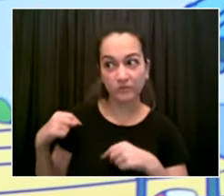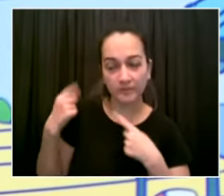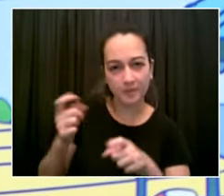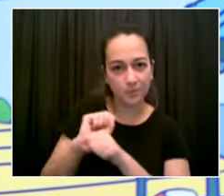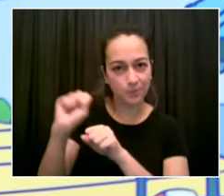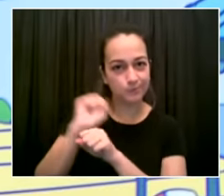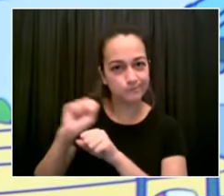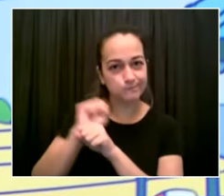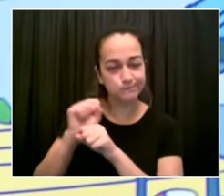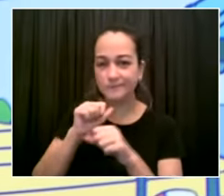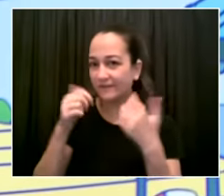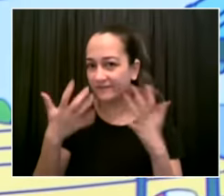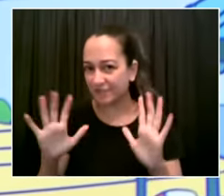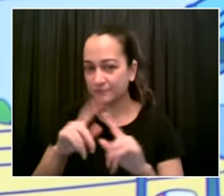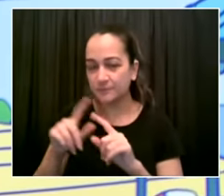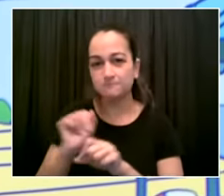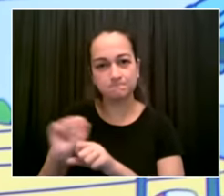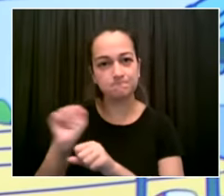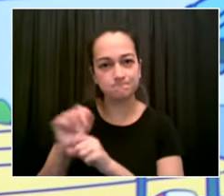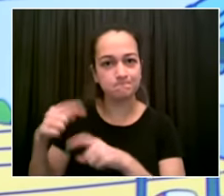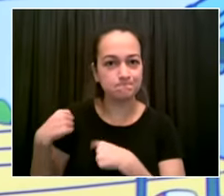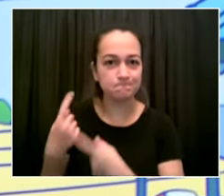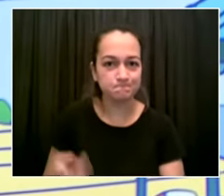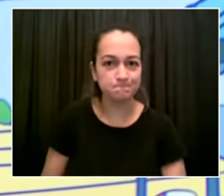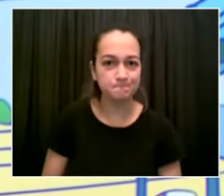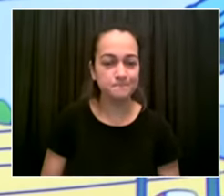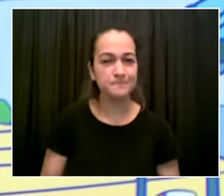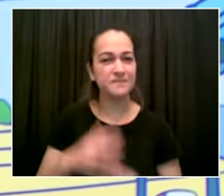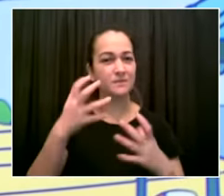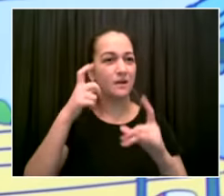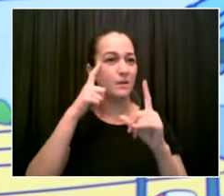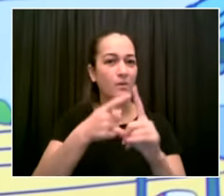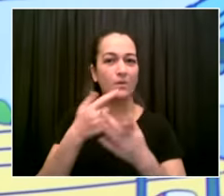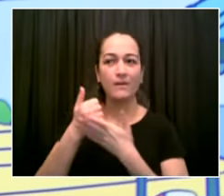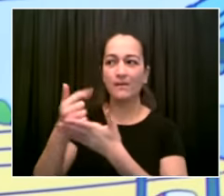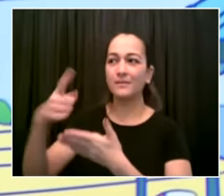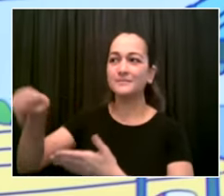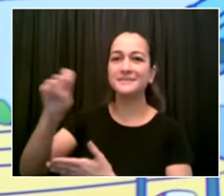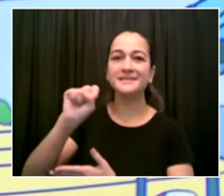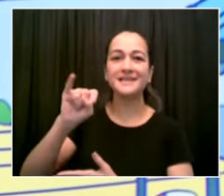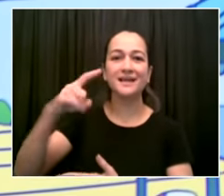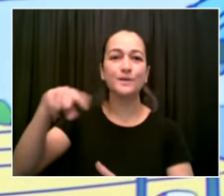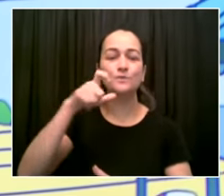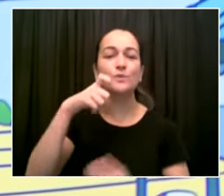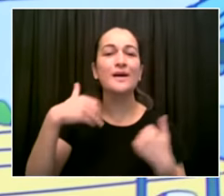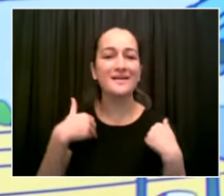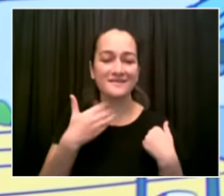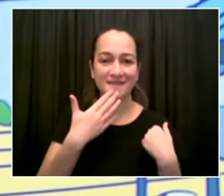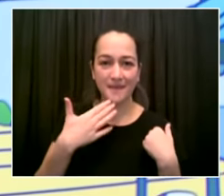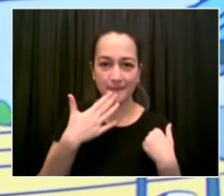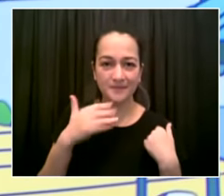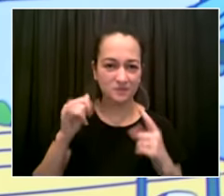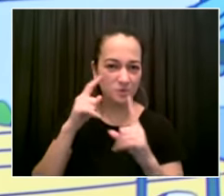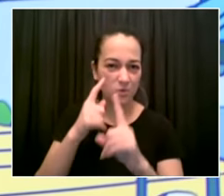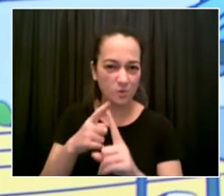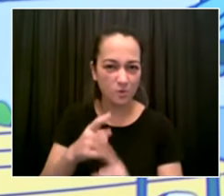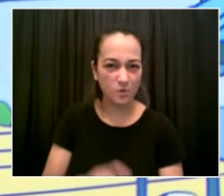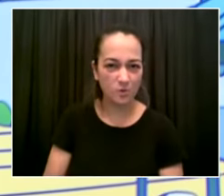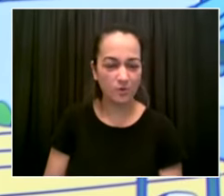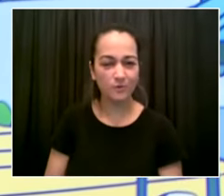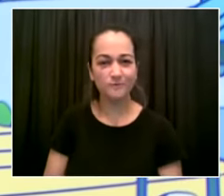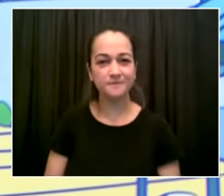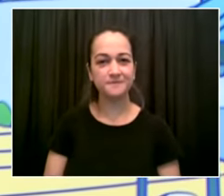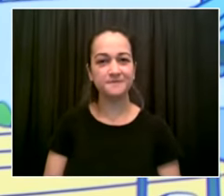and we're all leaning in and we're all investing and we're all going to make it work but it never would have happened if it wasn't for the constant